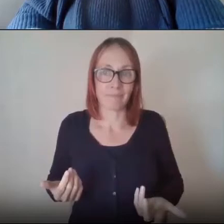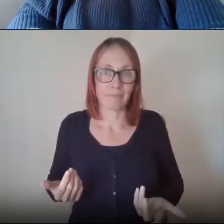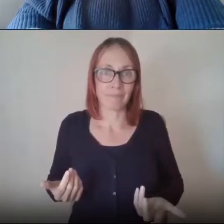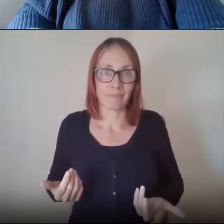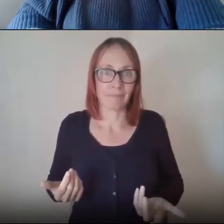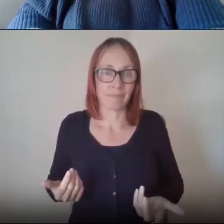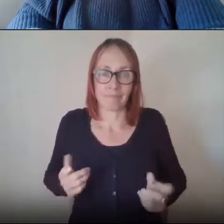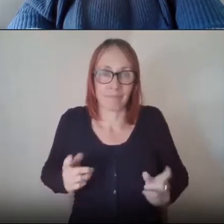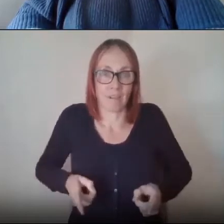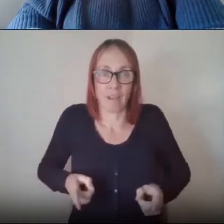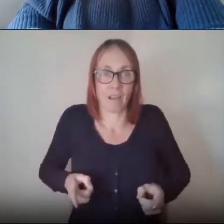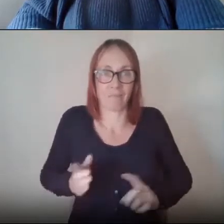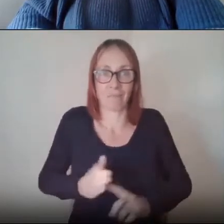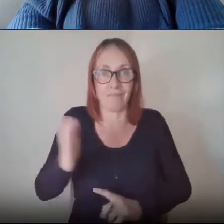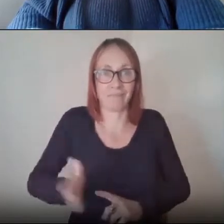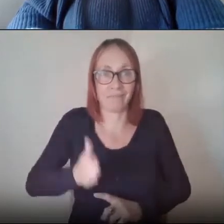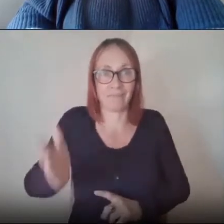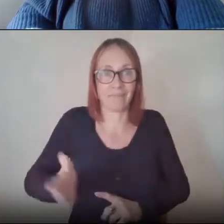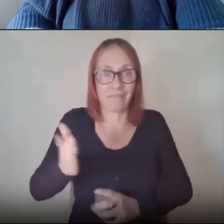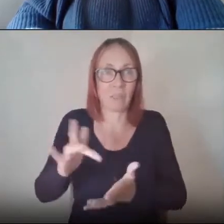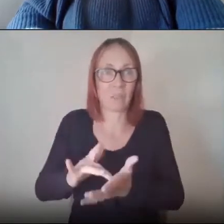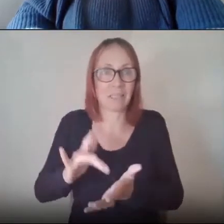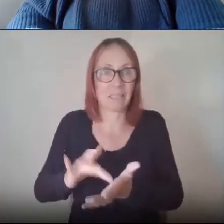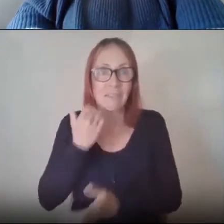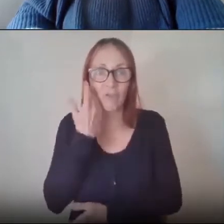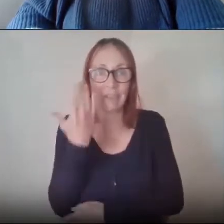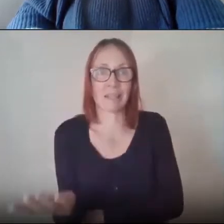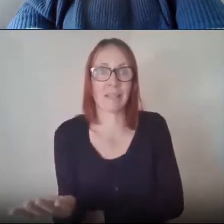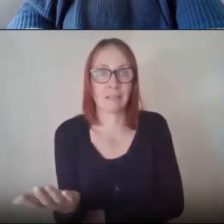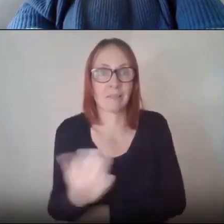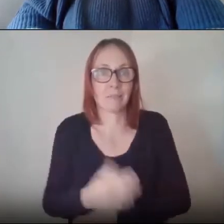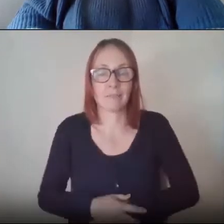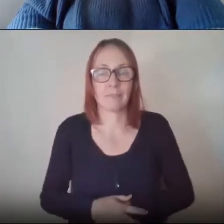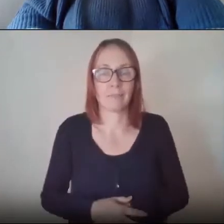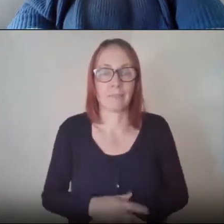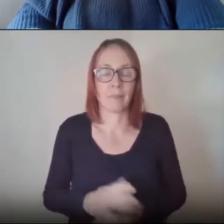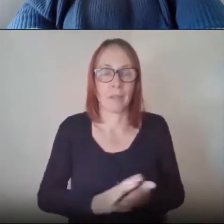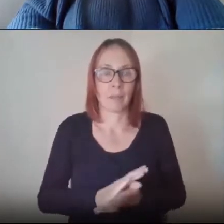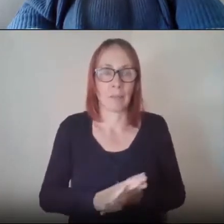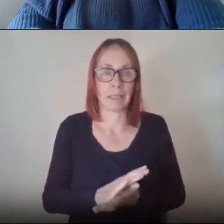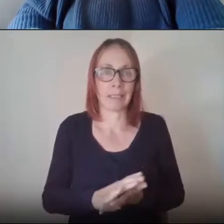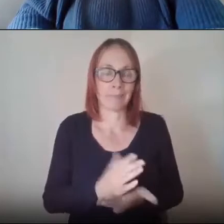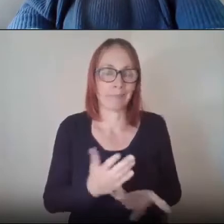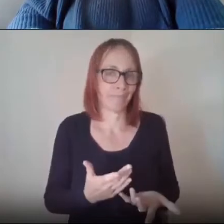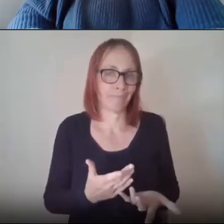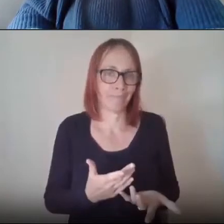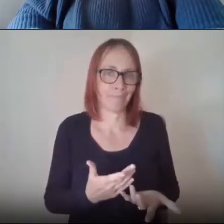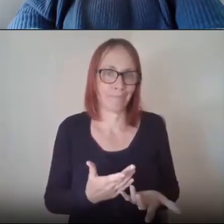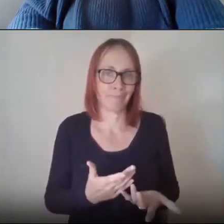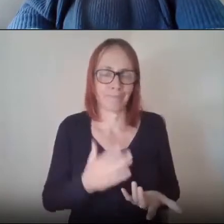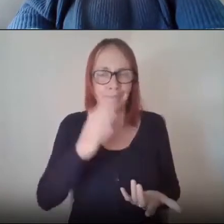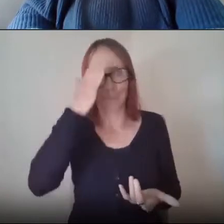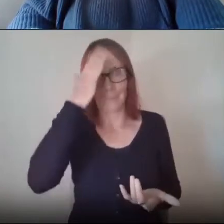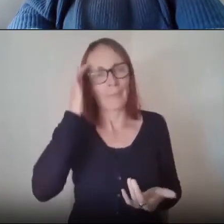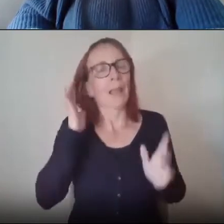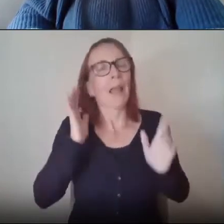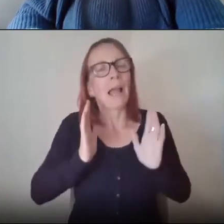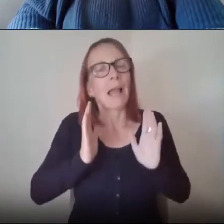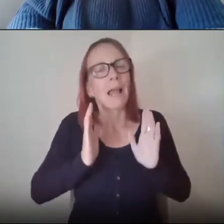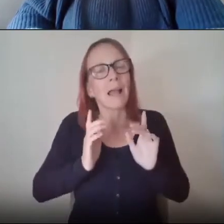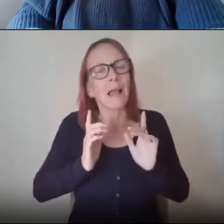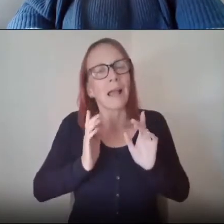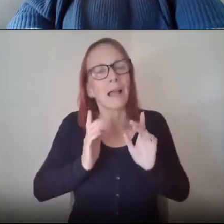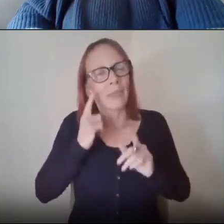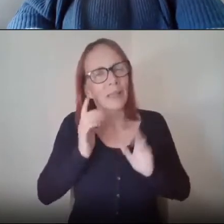and you're automatically disadvantaged so i think the more jobs we almost need to go back to the old model